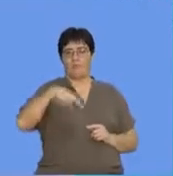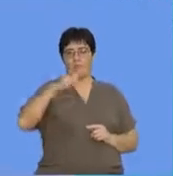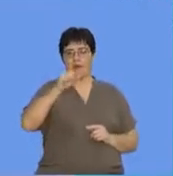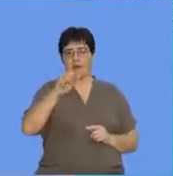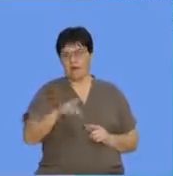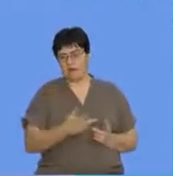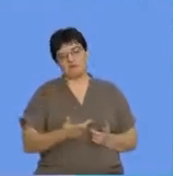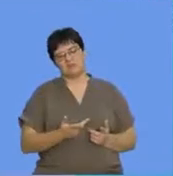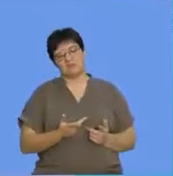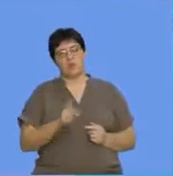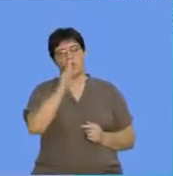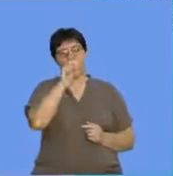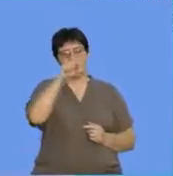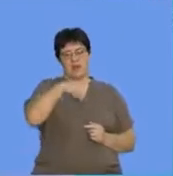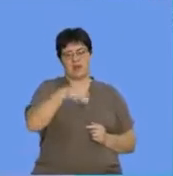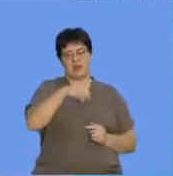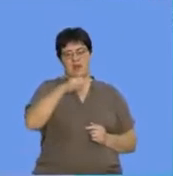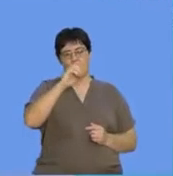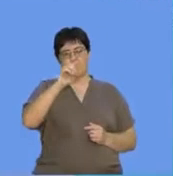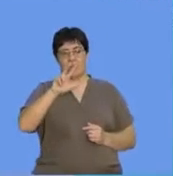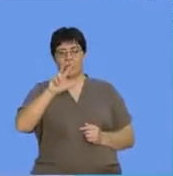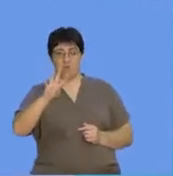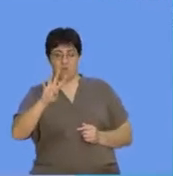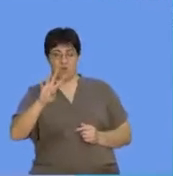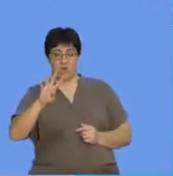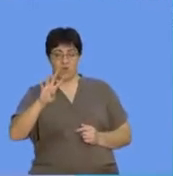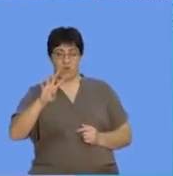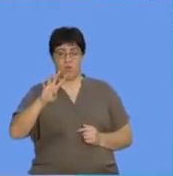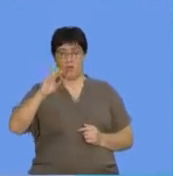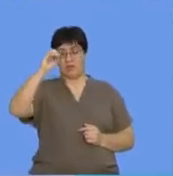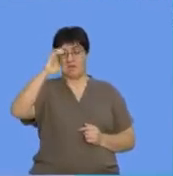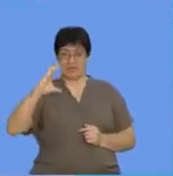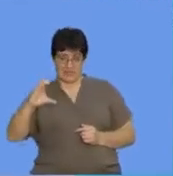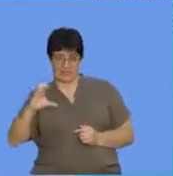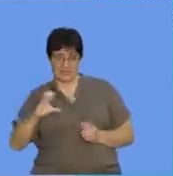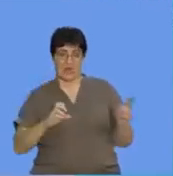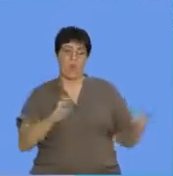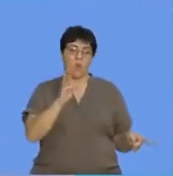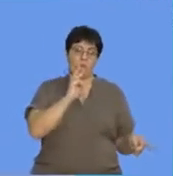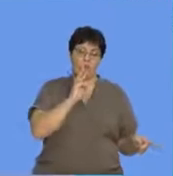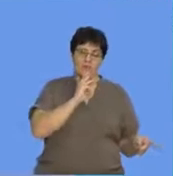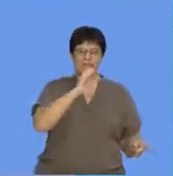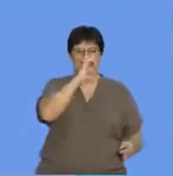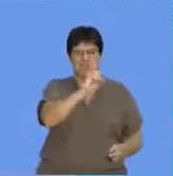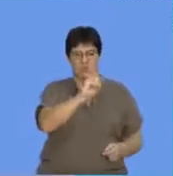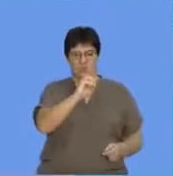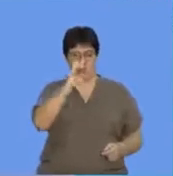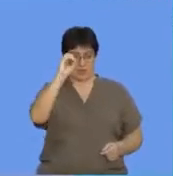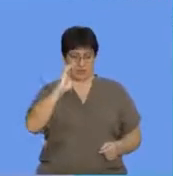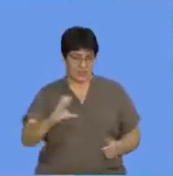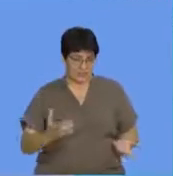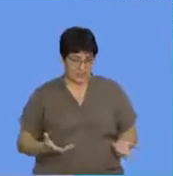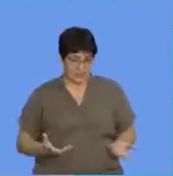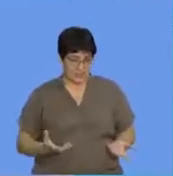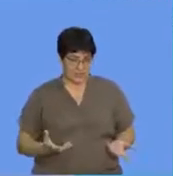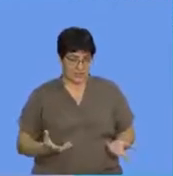1,084 degrees Celsius melting point versus that of water, which is like zero degrees Celsius. Now, it says to